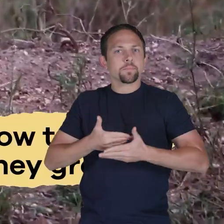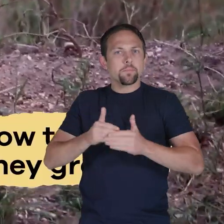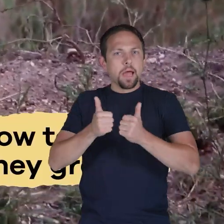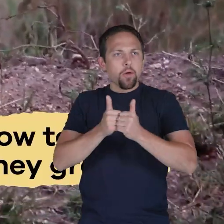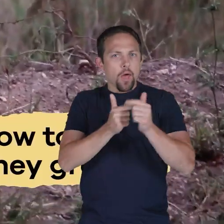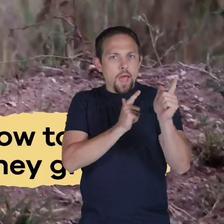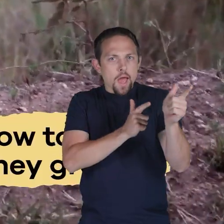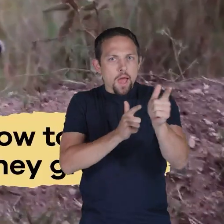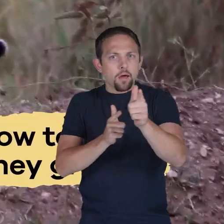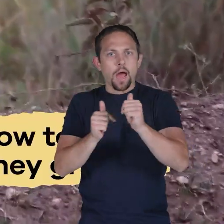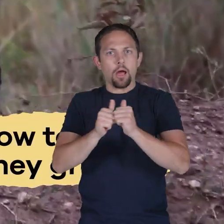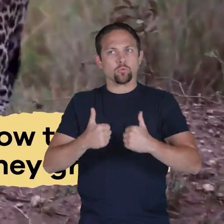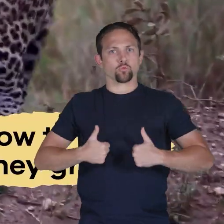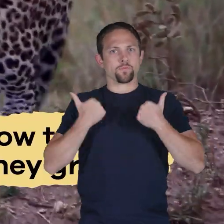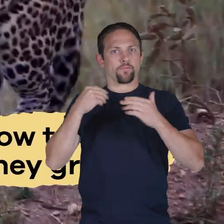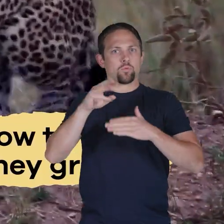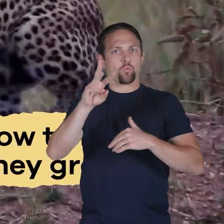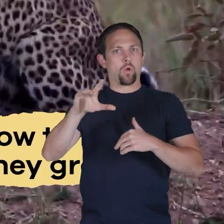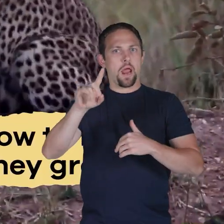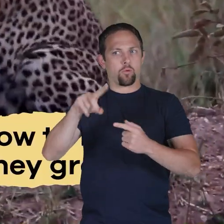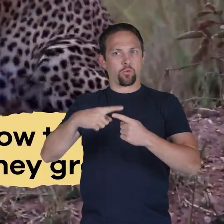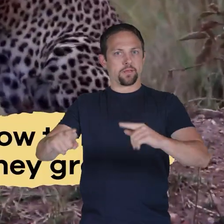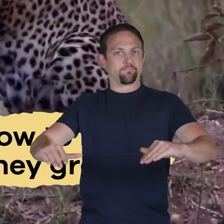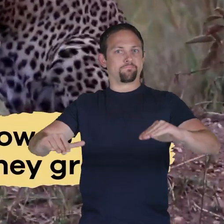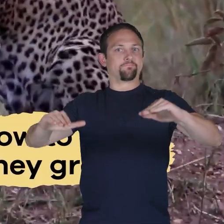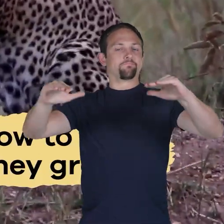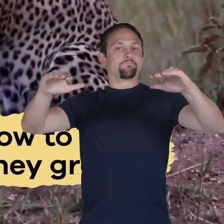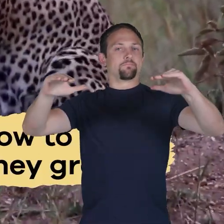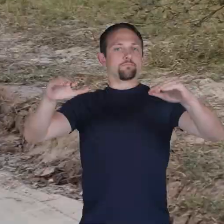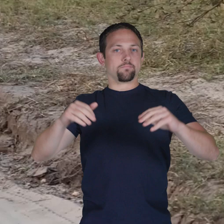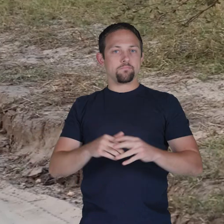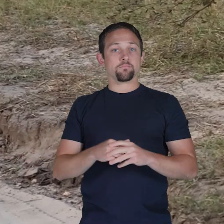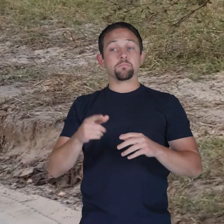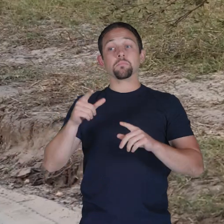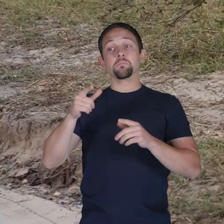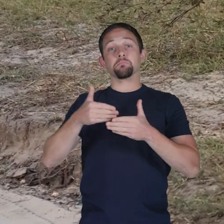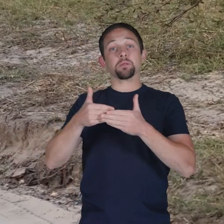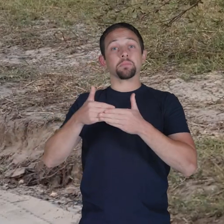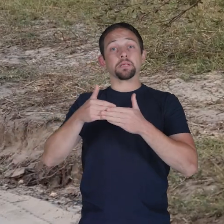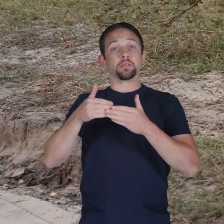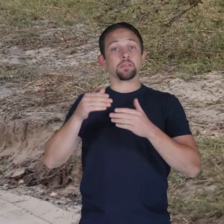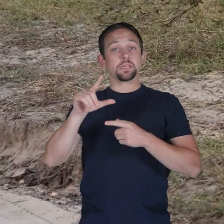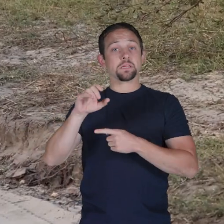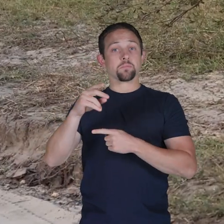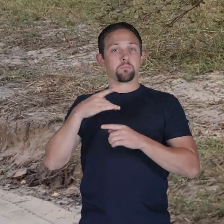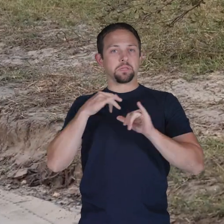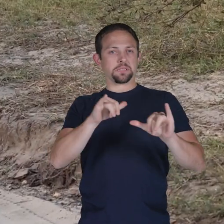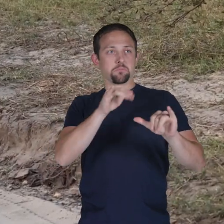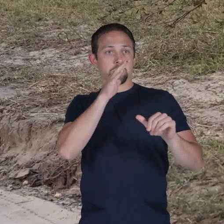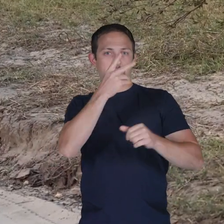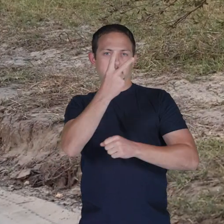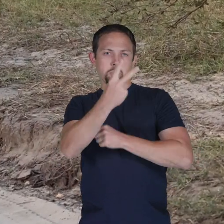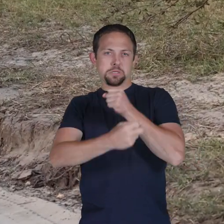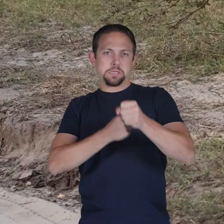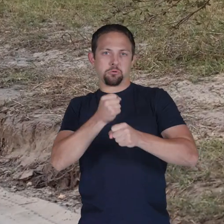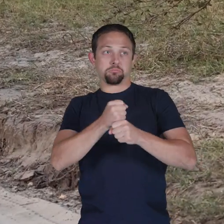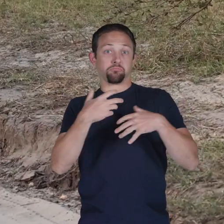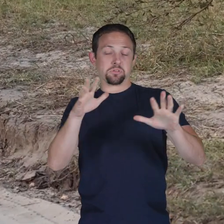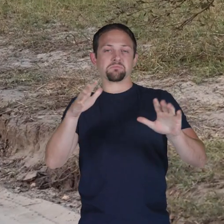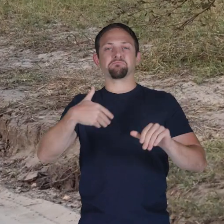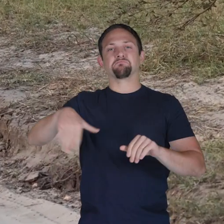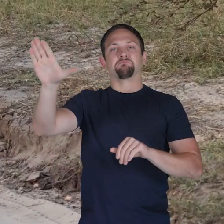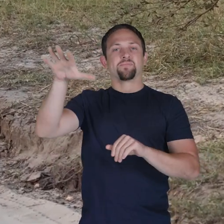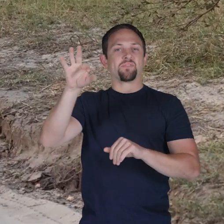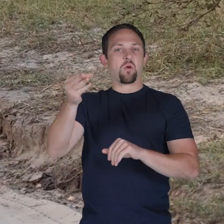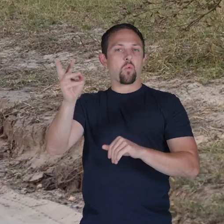cubs how to hunt and survive in the wild as they grow cubs stay with their mother for about two years before they leave